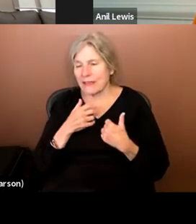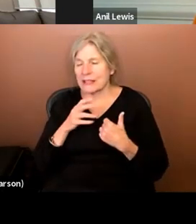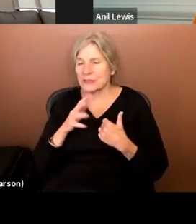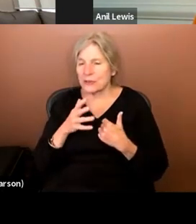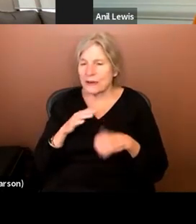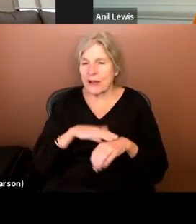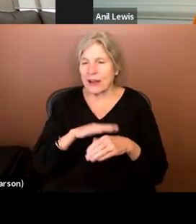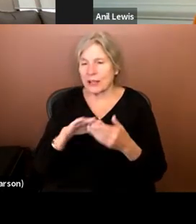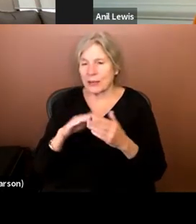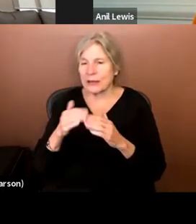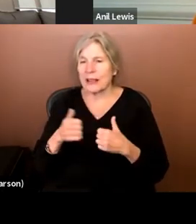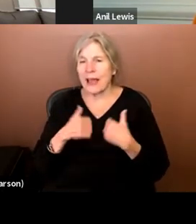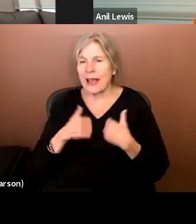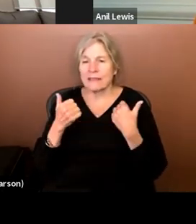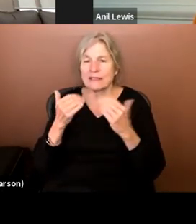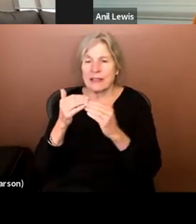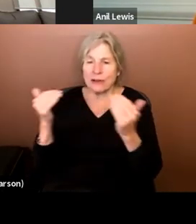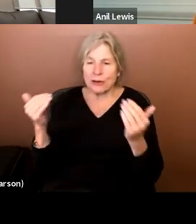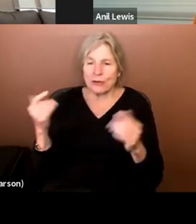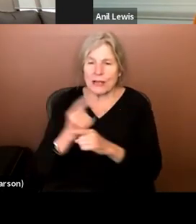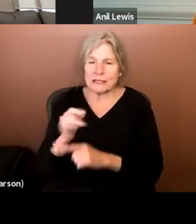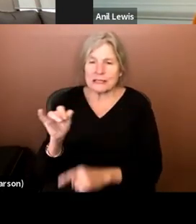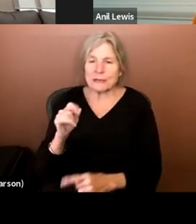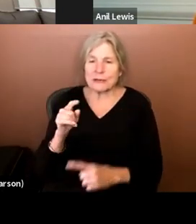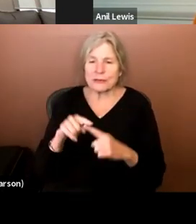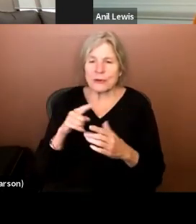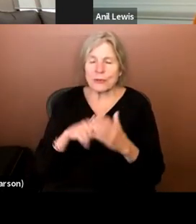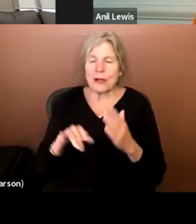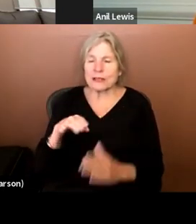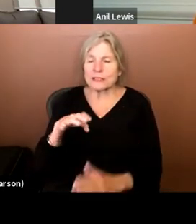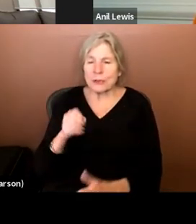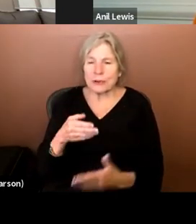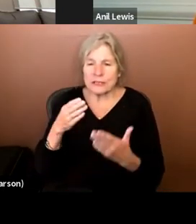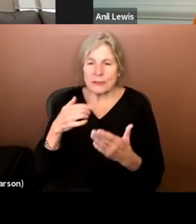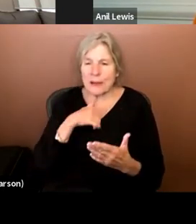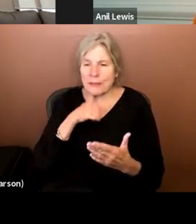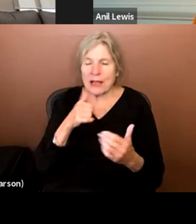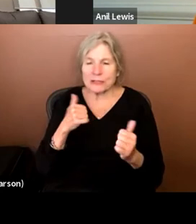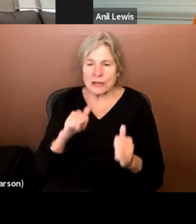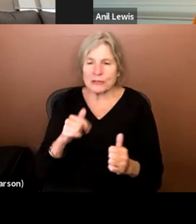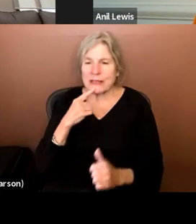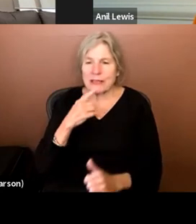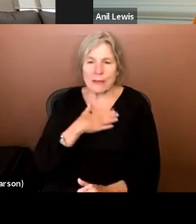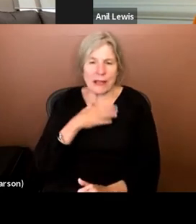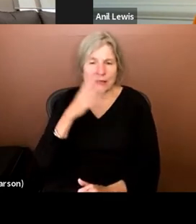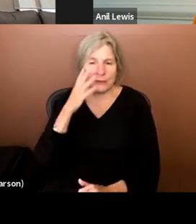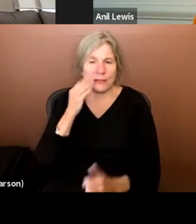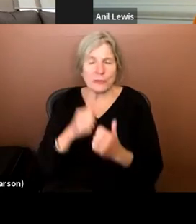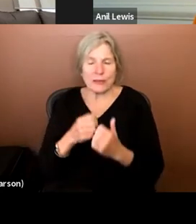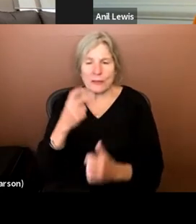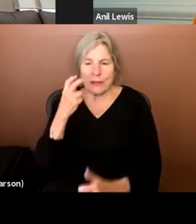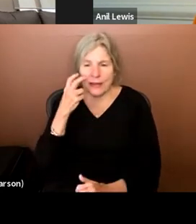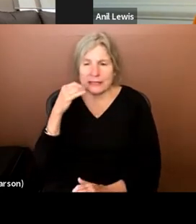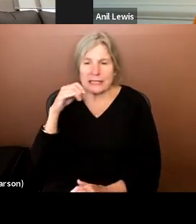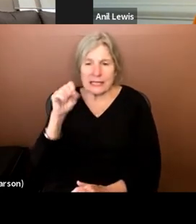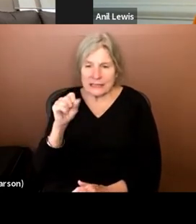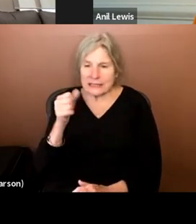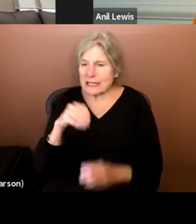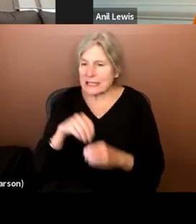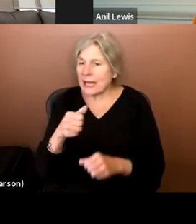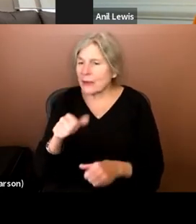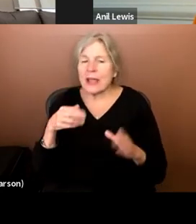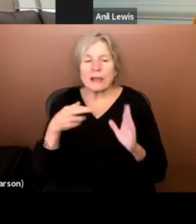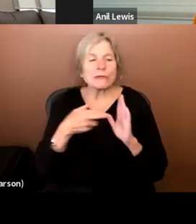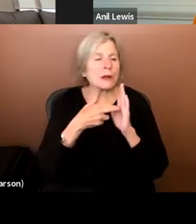community level. Right. Um, similar to what Joe brings up, like, I'm not trying to say that my experience of blindness is in any way